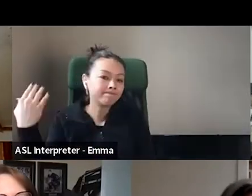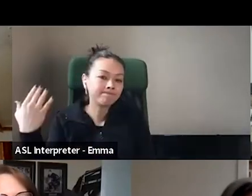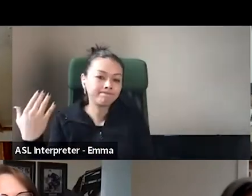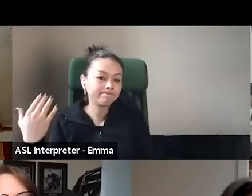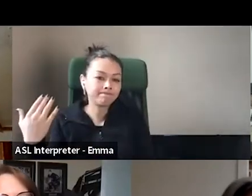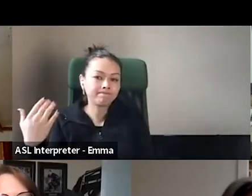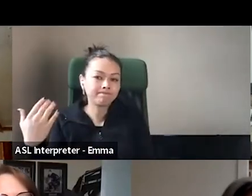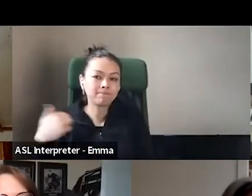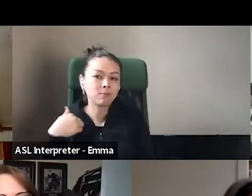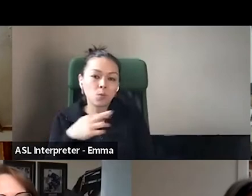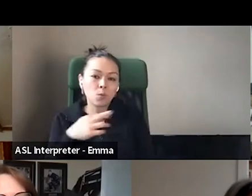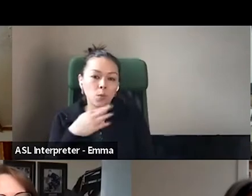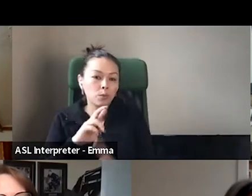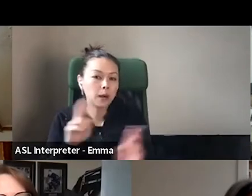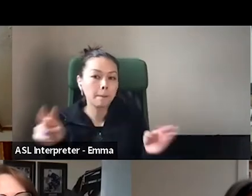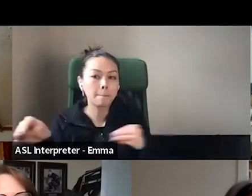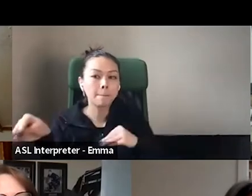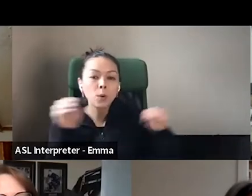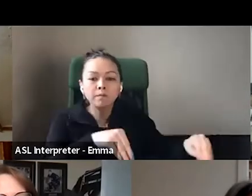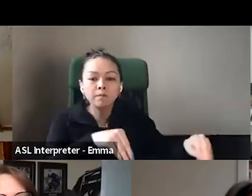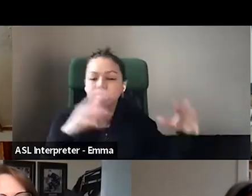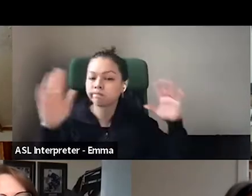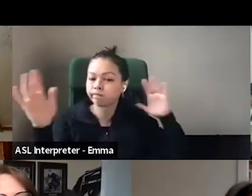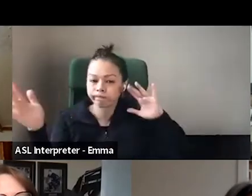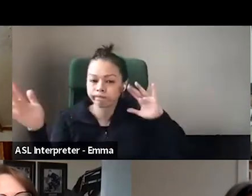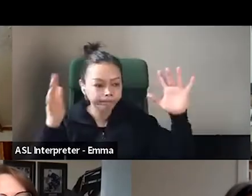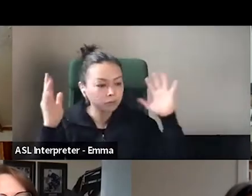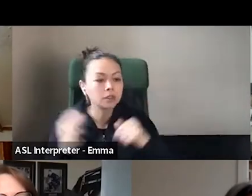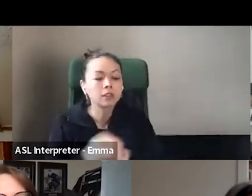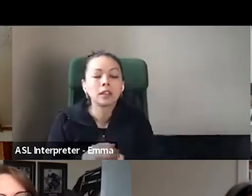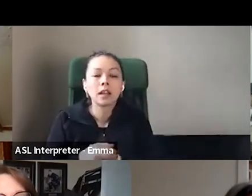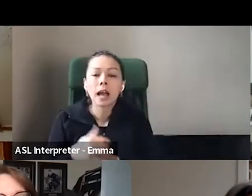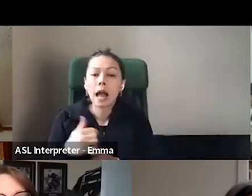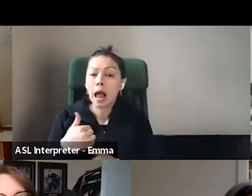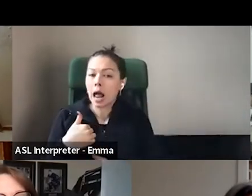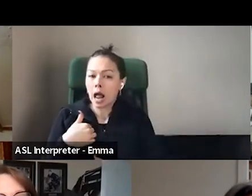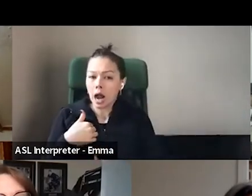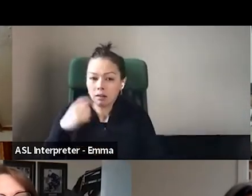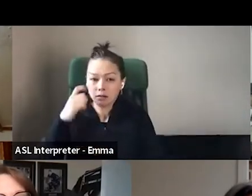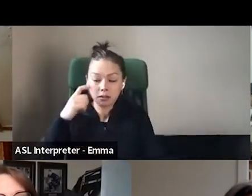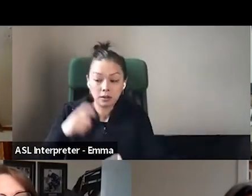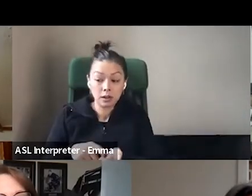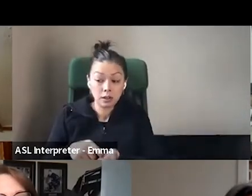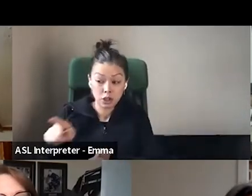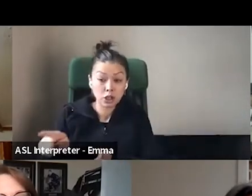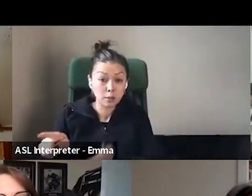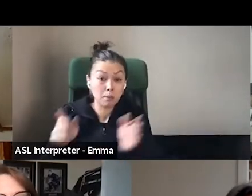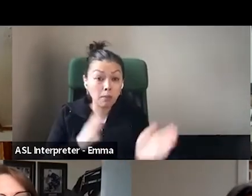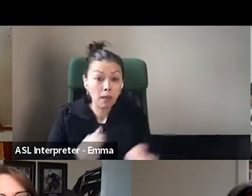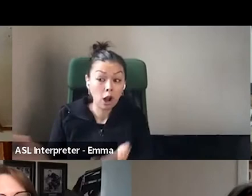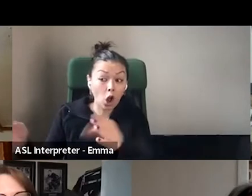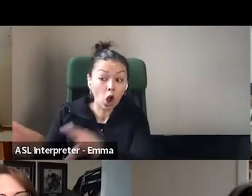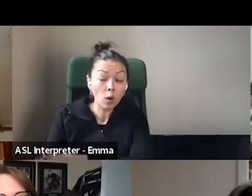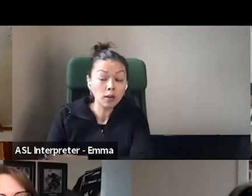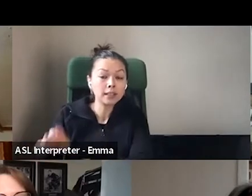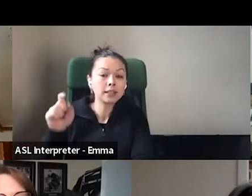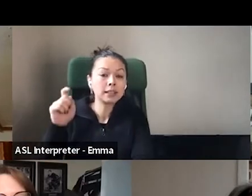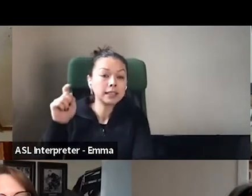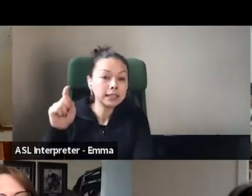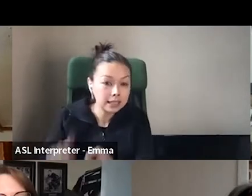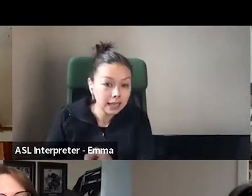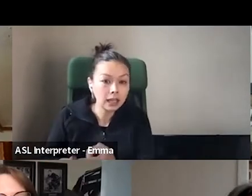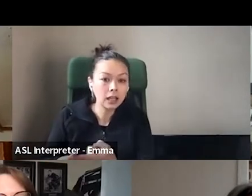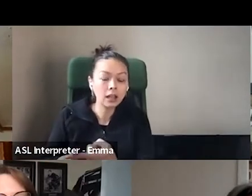realize that she was going to close until after she'd closed. And then I was cross-country skiing with a friend, and I was like, I